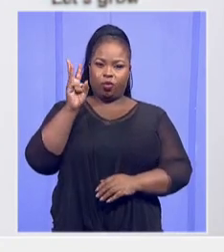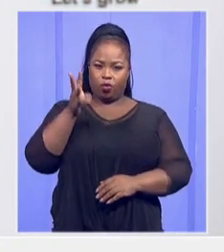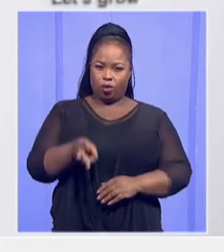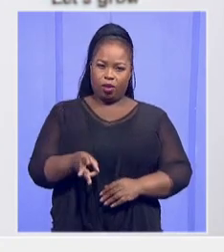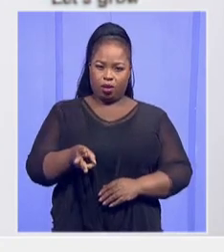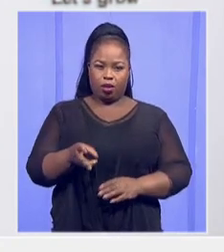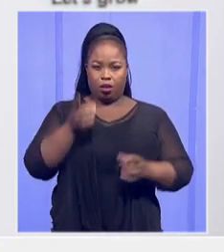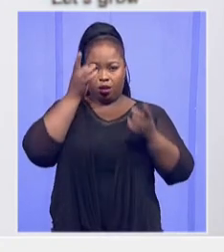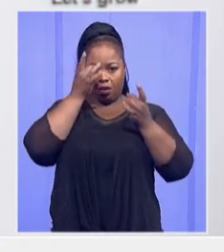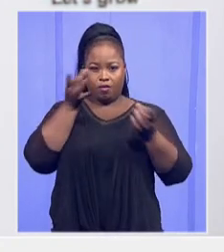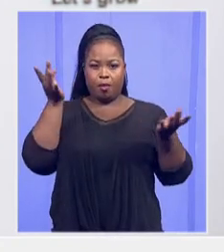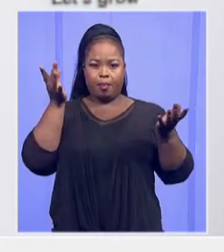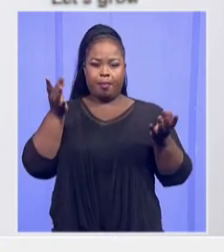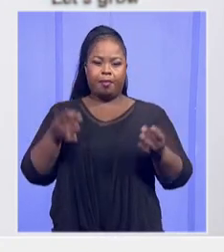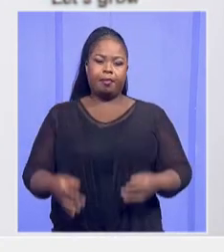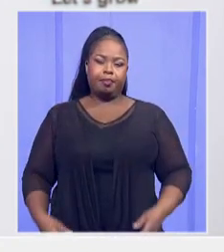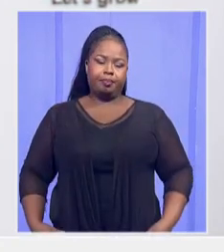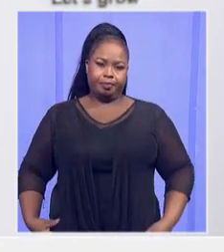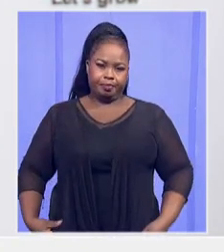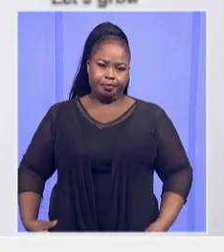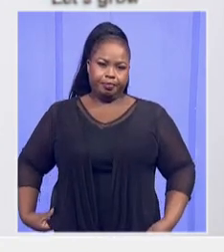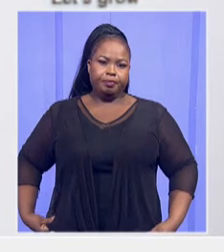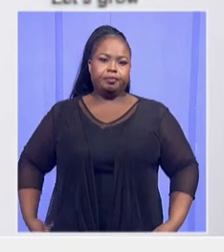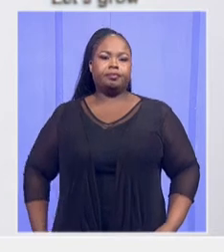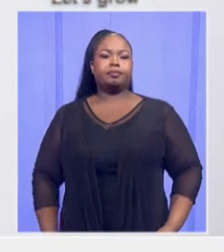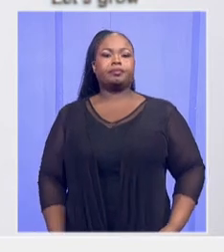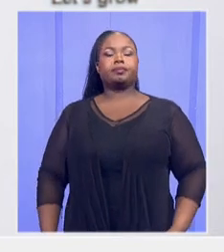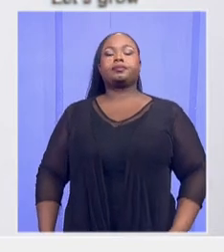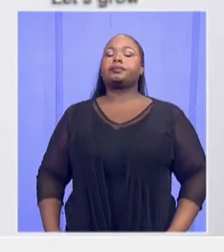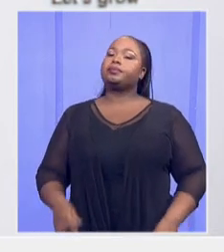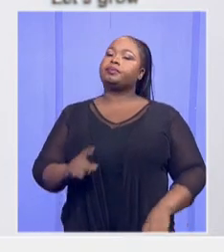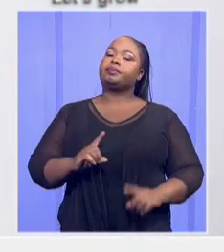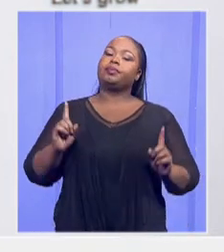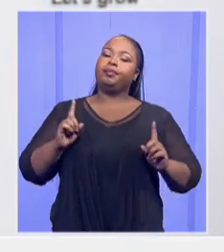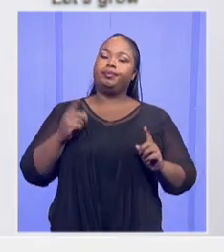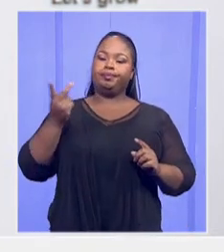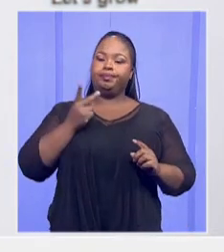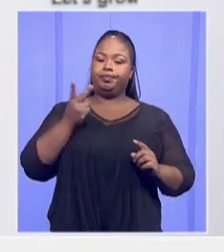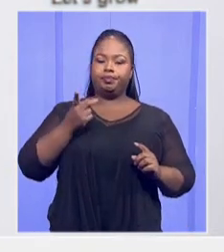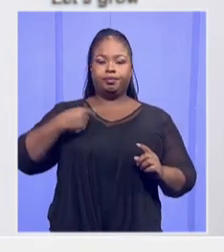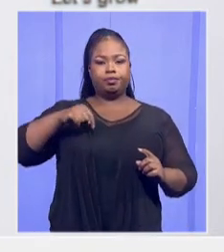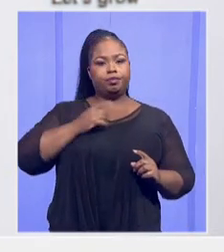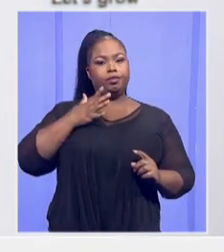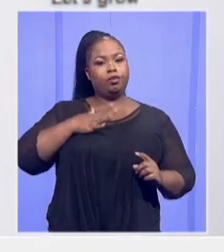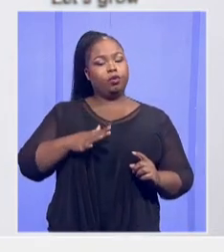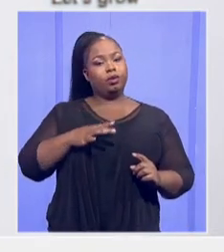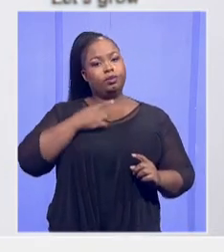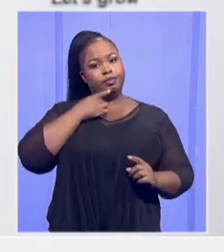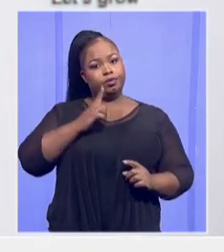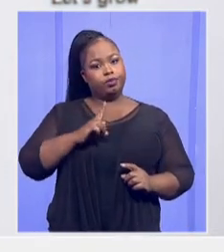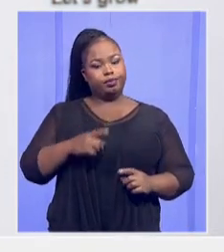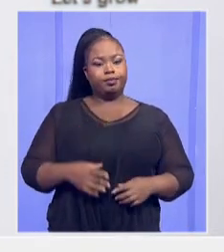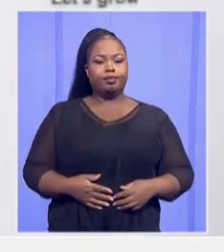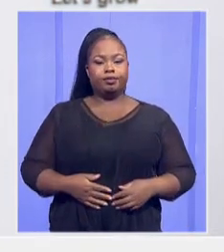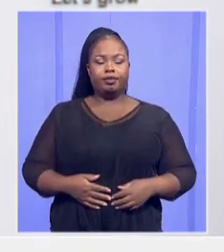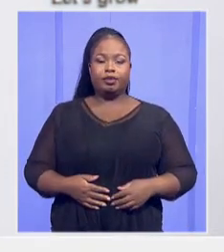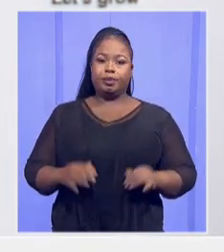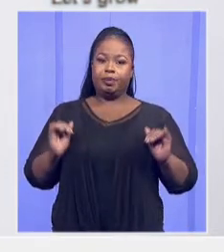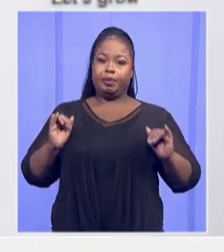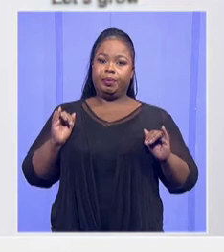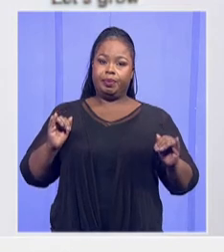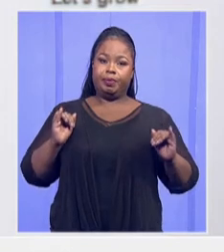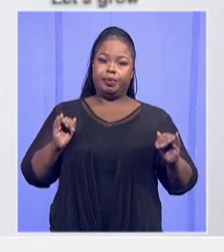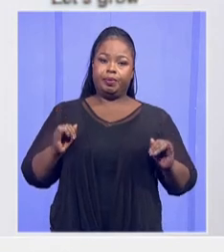details. But what we also are dealing with, which we want to update the nation about, it's the disastrous situation about